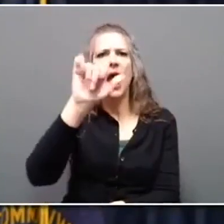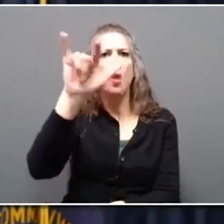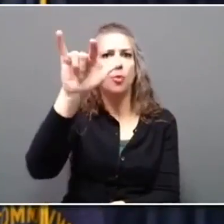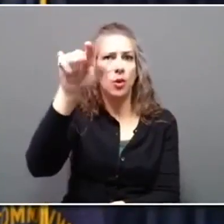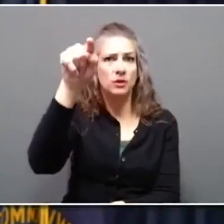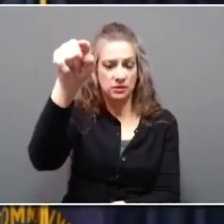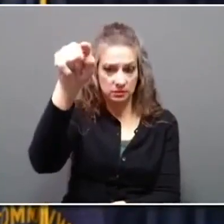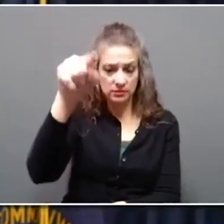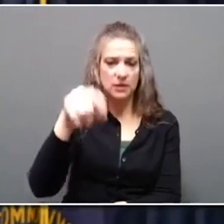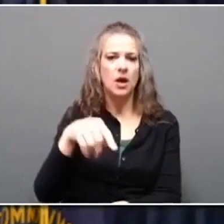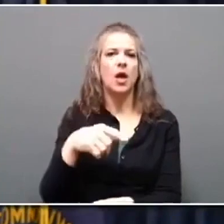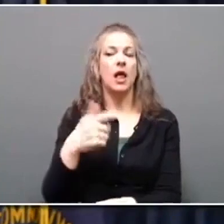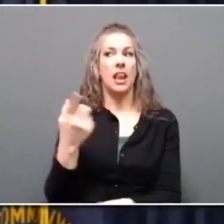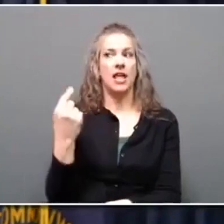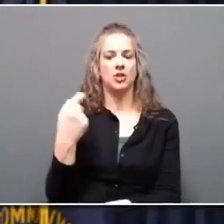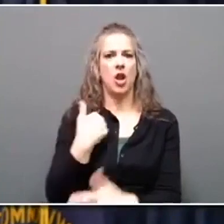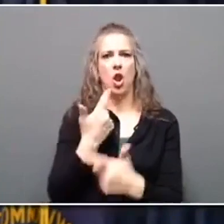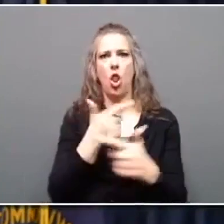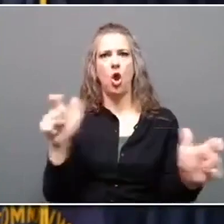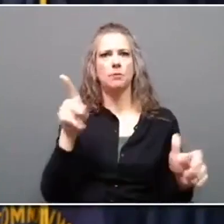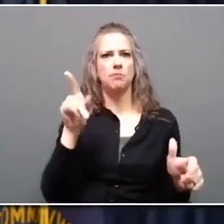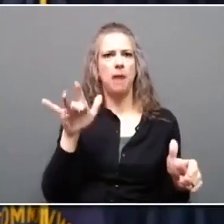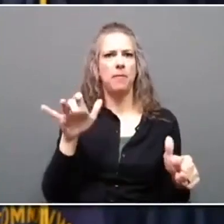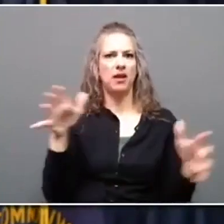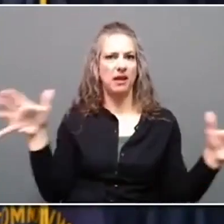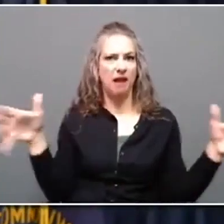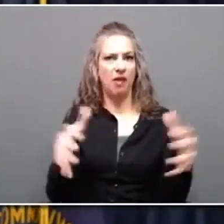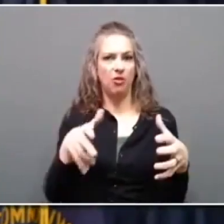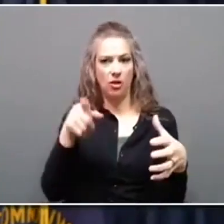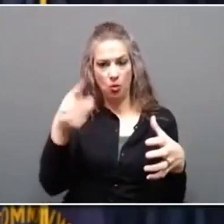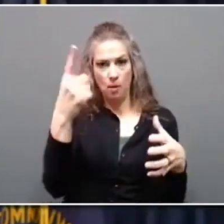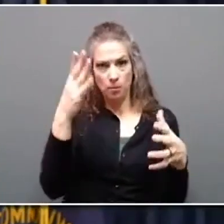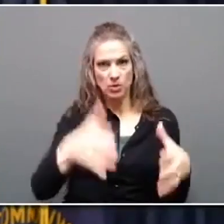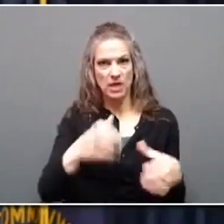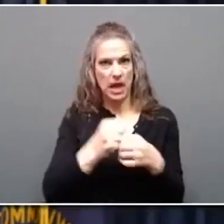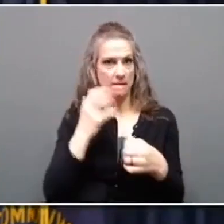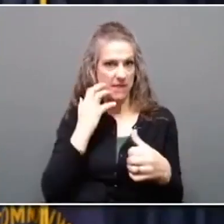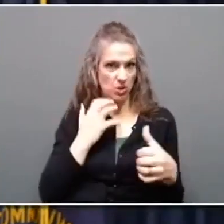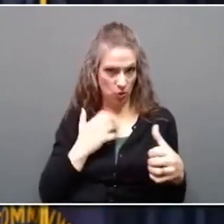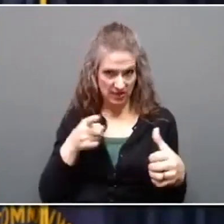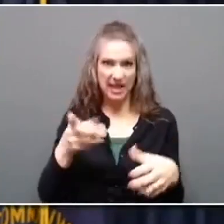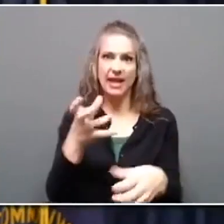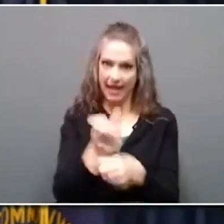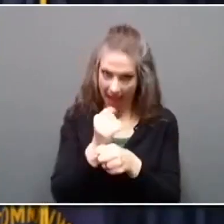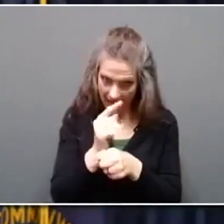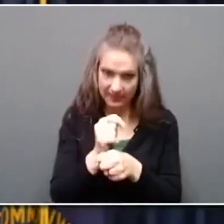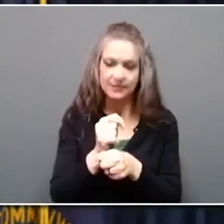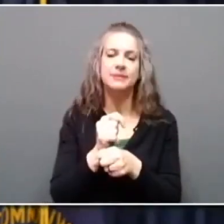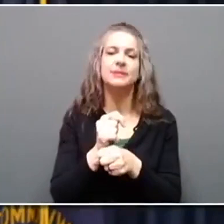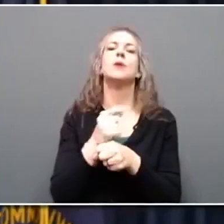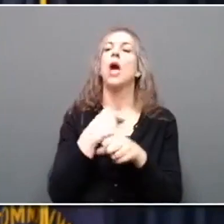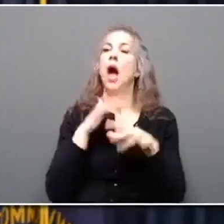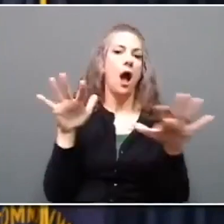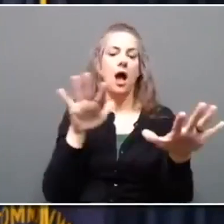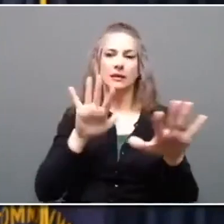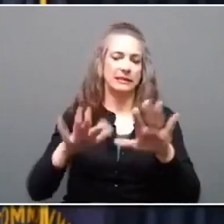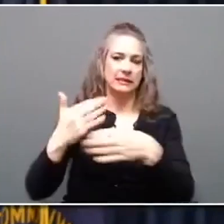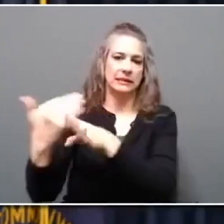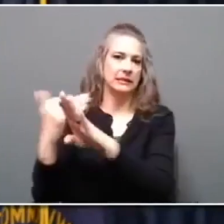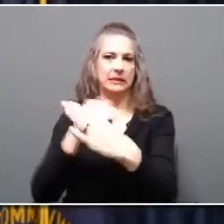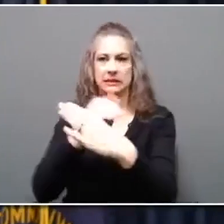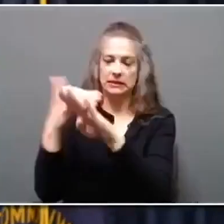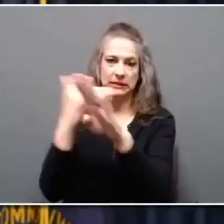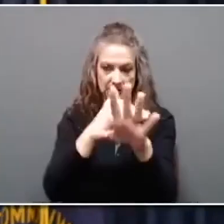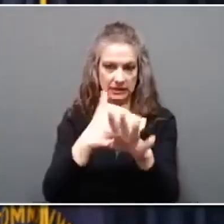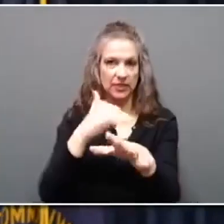gathering where we had an individual with measles. We intervened quickly, and thankfully, they were participatory in what we did, so we were able to contain